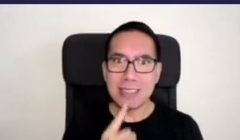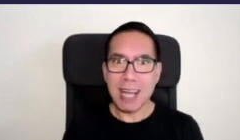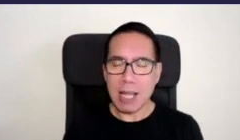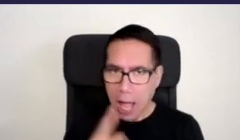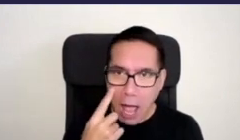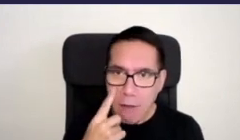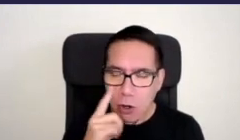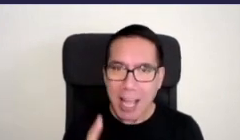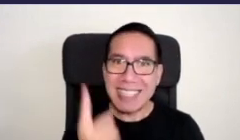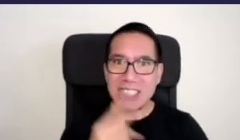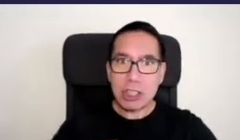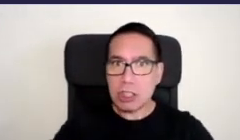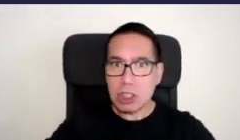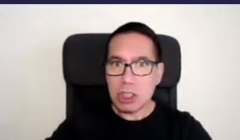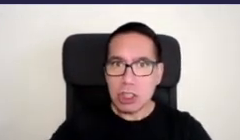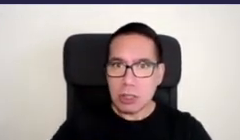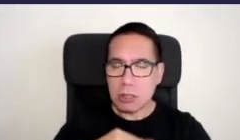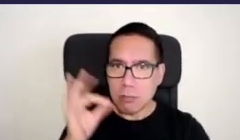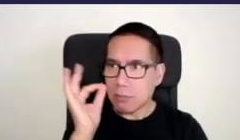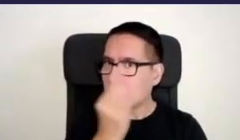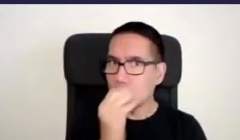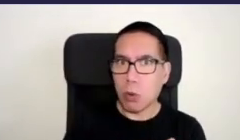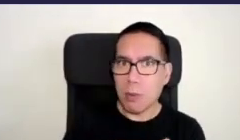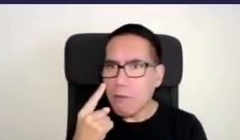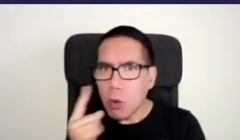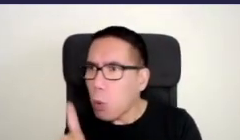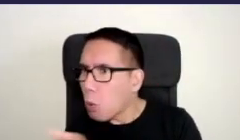indigenous nursery and have a look at what beautiful plants you can plant